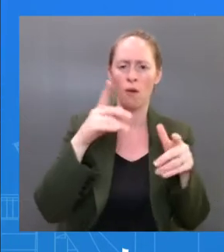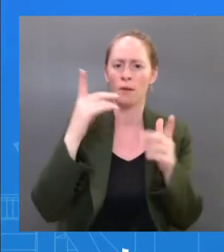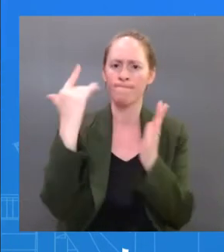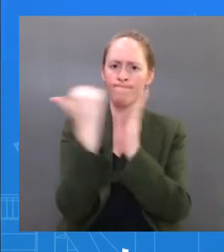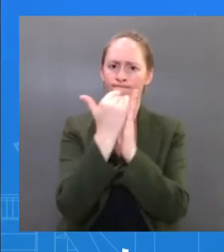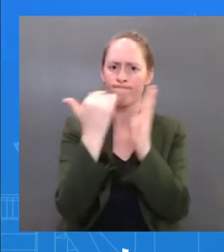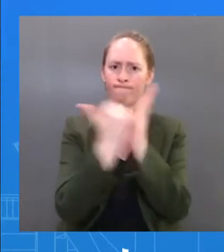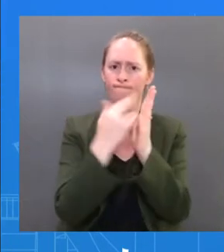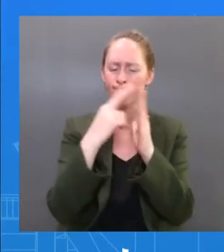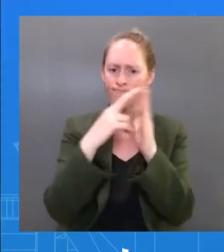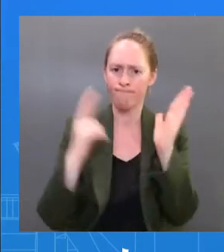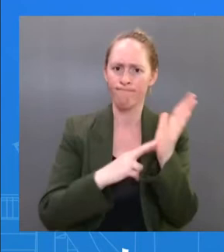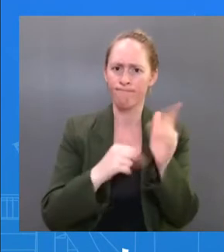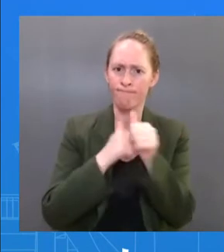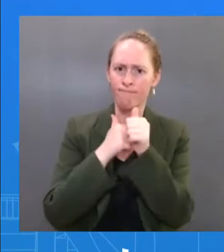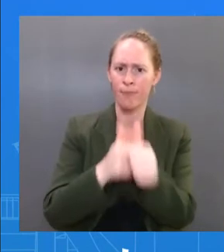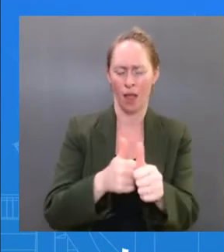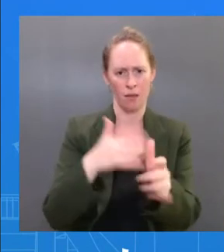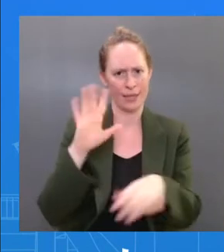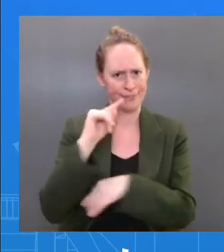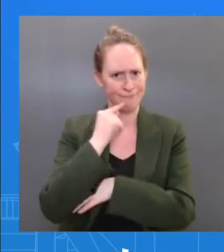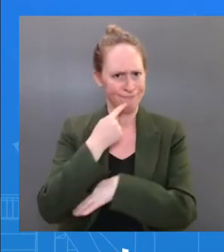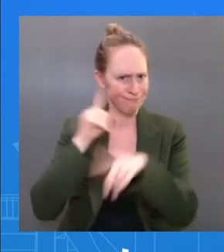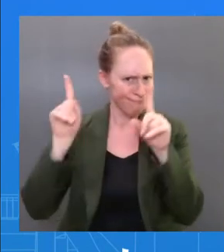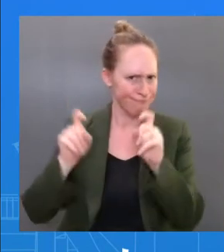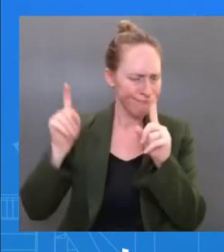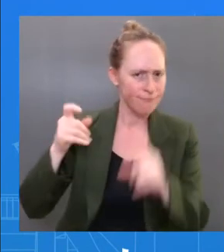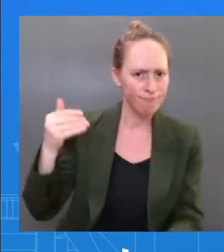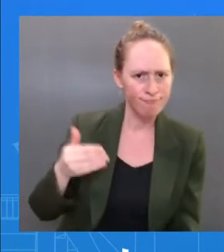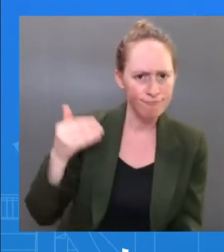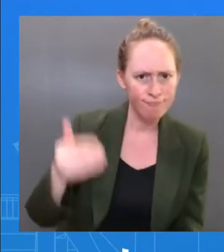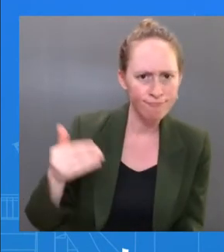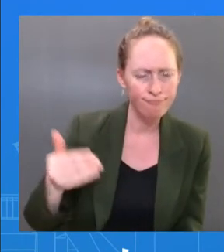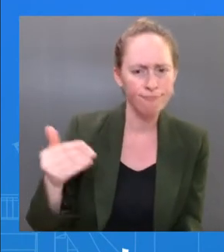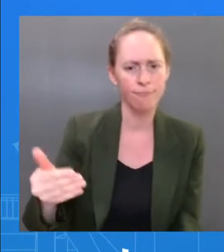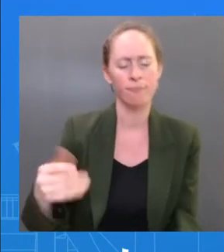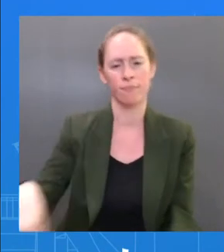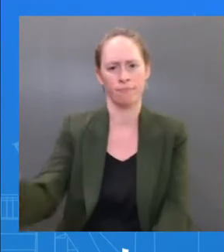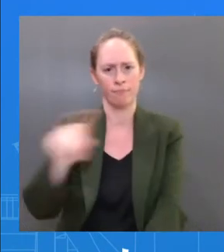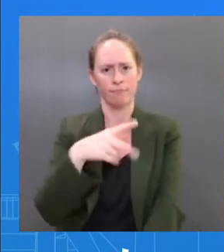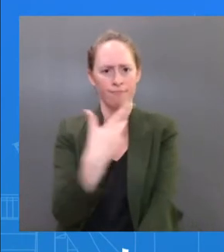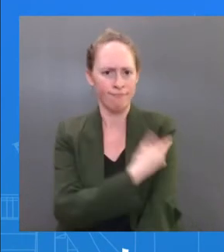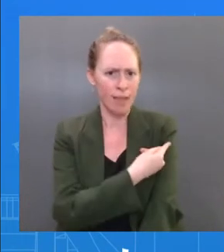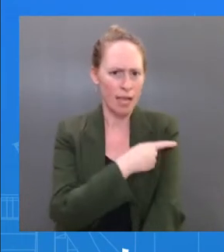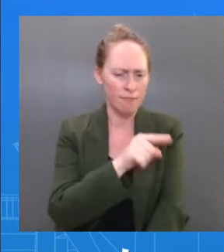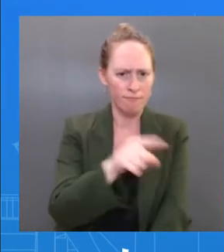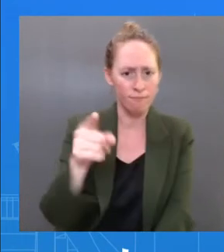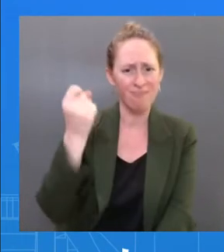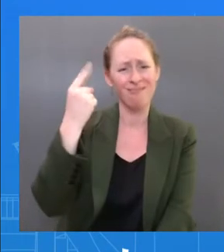The President wants to get out there and be with — and meet American people and engage.